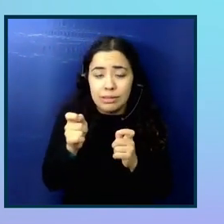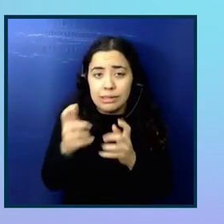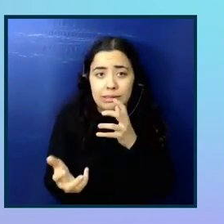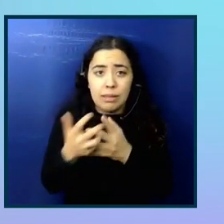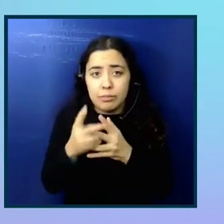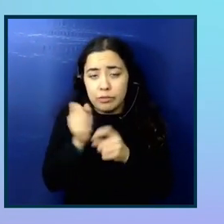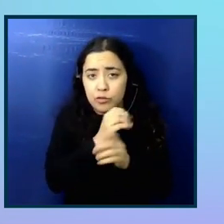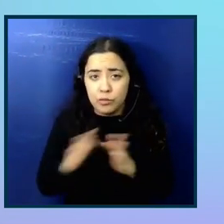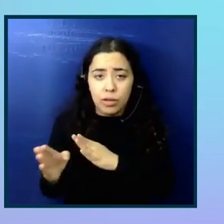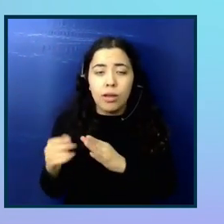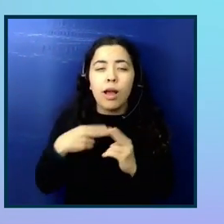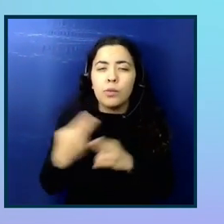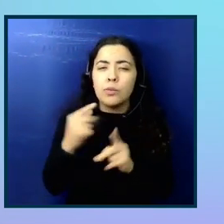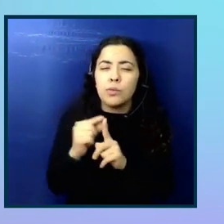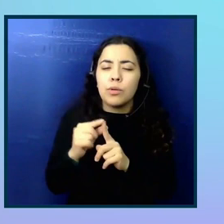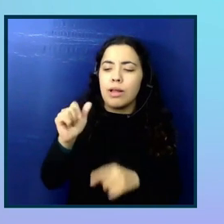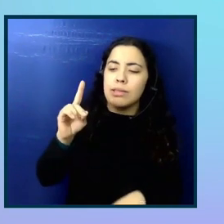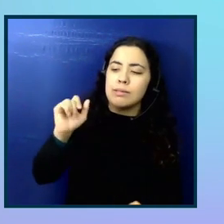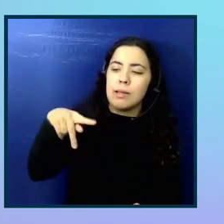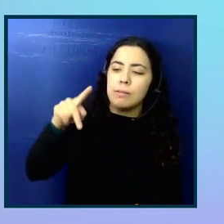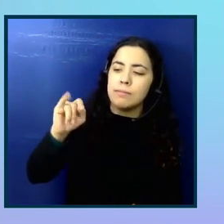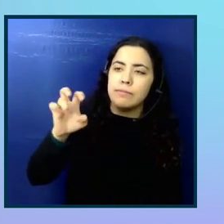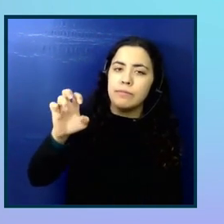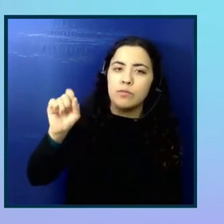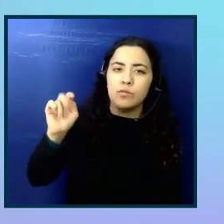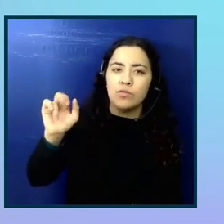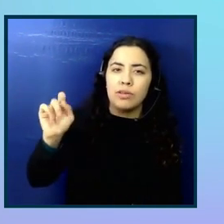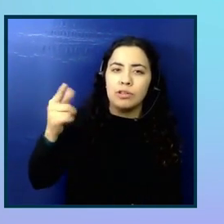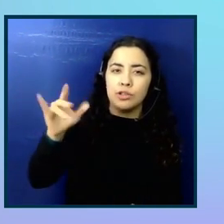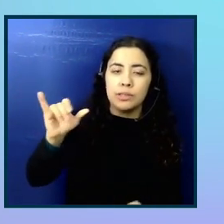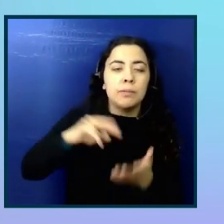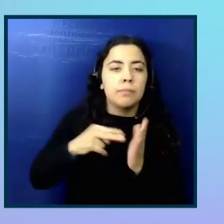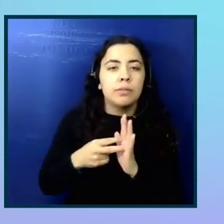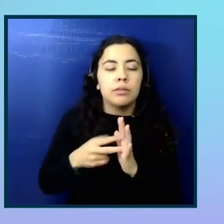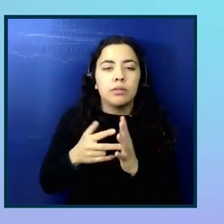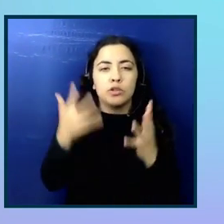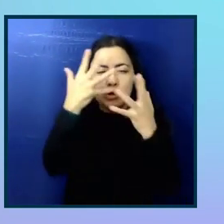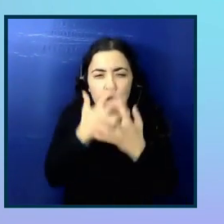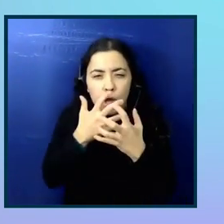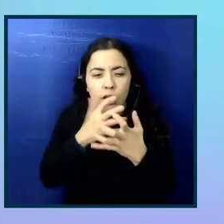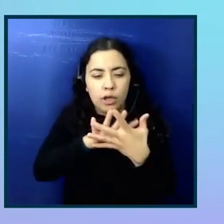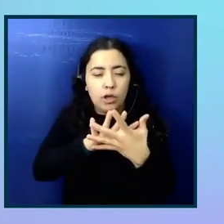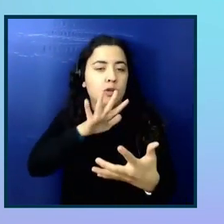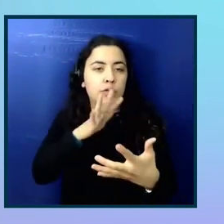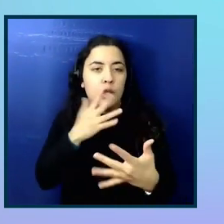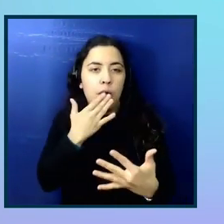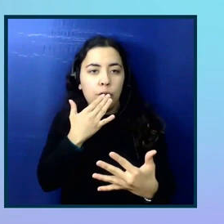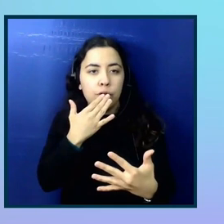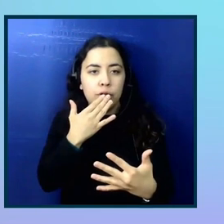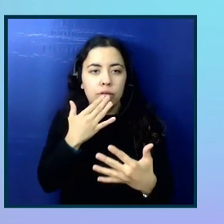And when I say adaptive strategies, mean things such as like that contrast mode, for example. And so yeah,